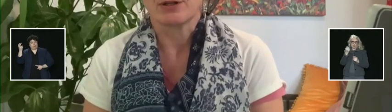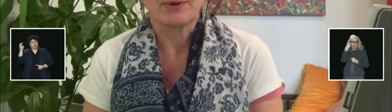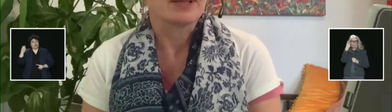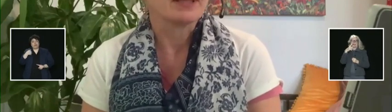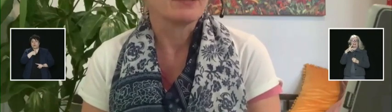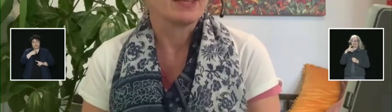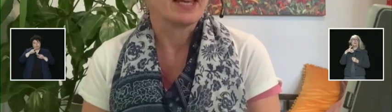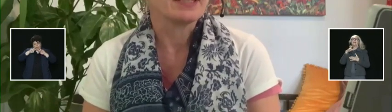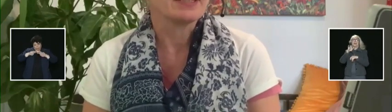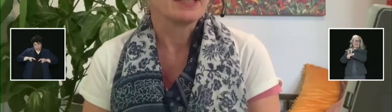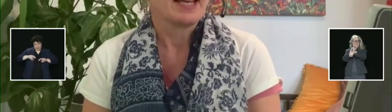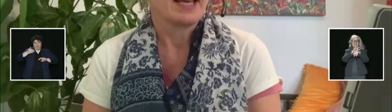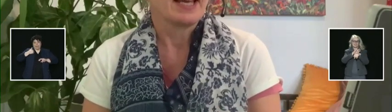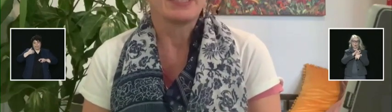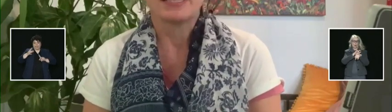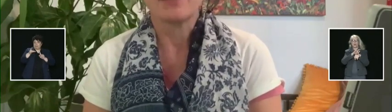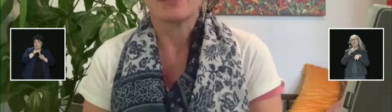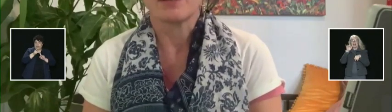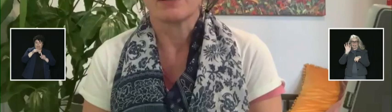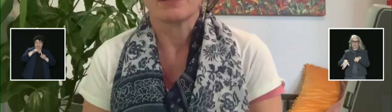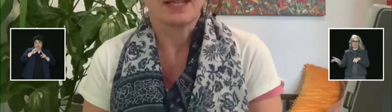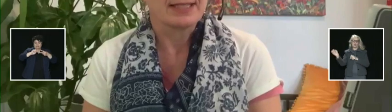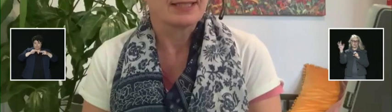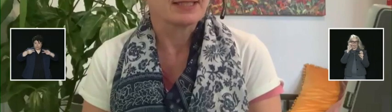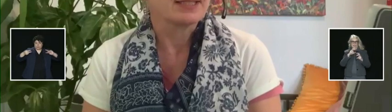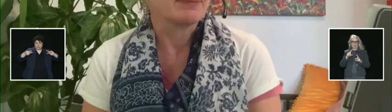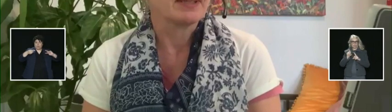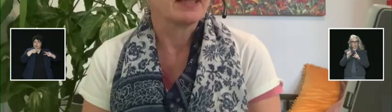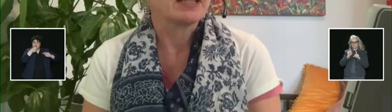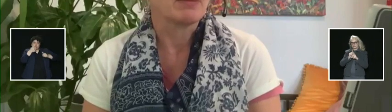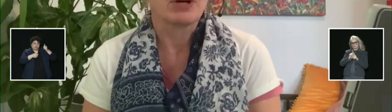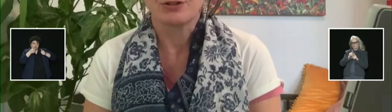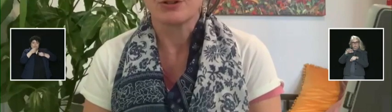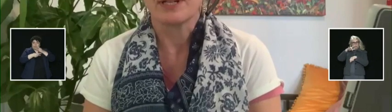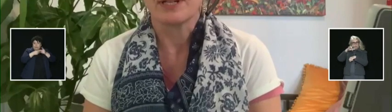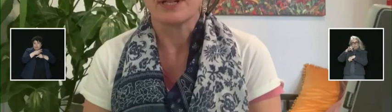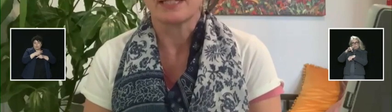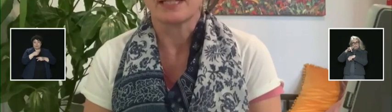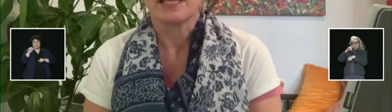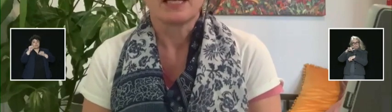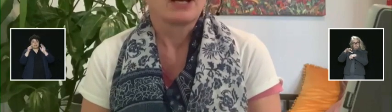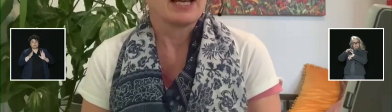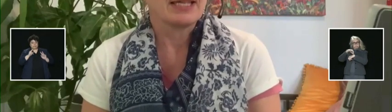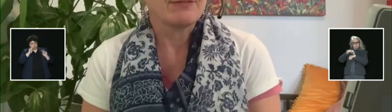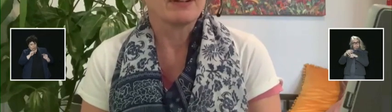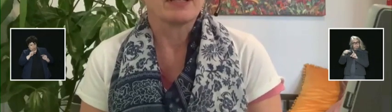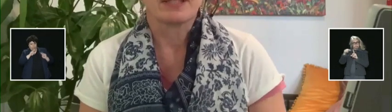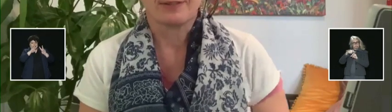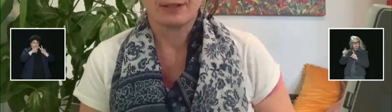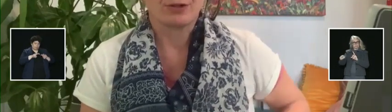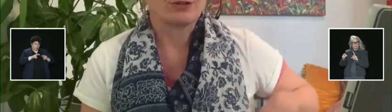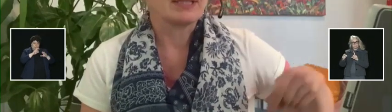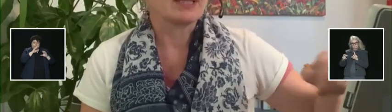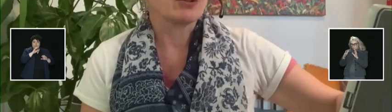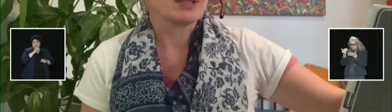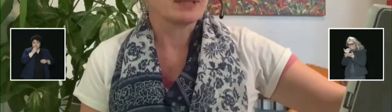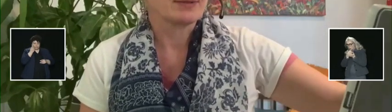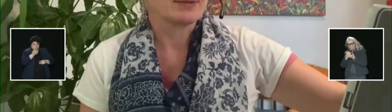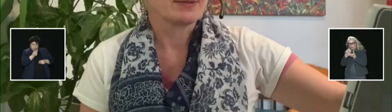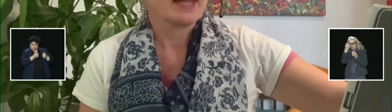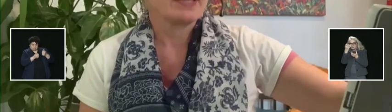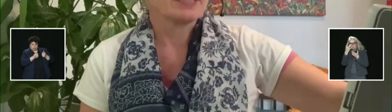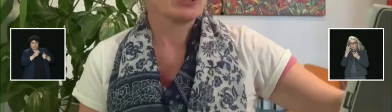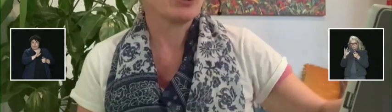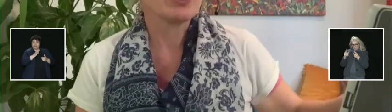sequence all positive cases, and that gives our scientists the ability to monitor and study any variants of concern and